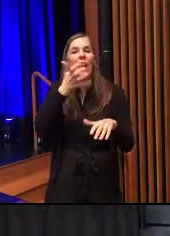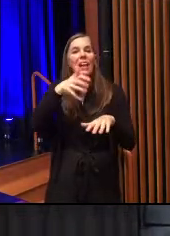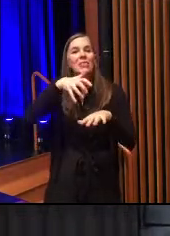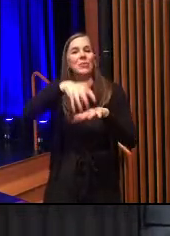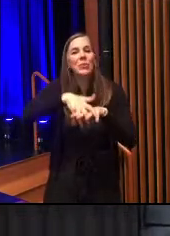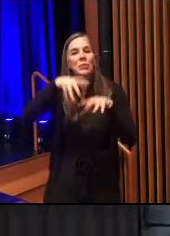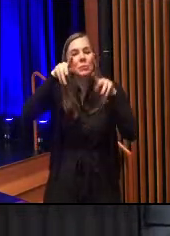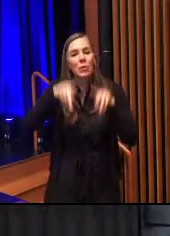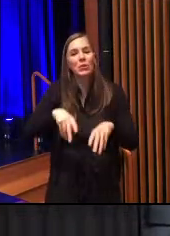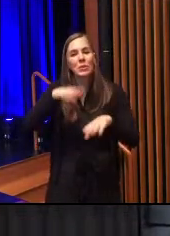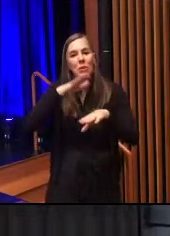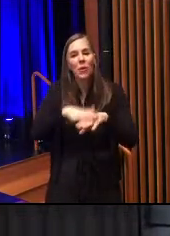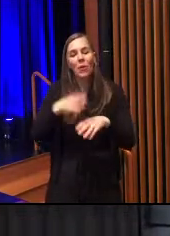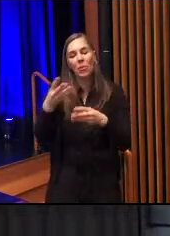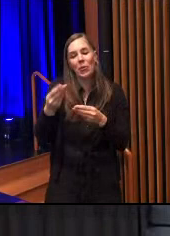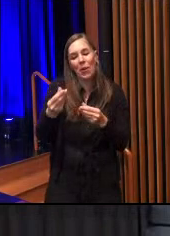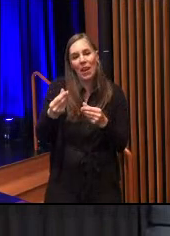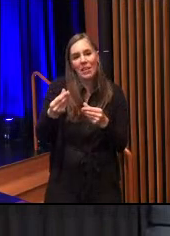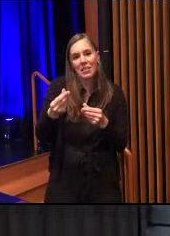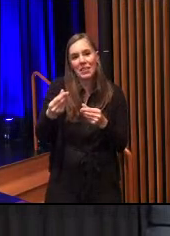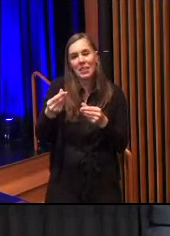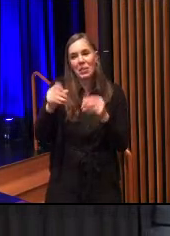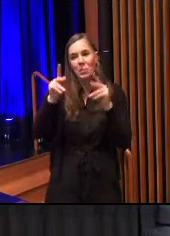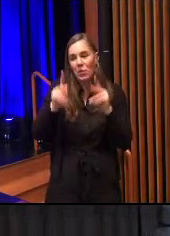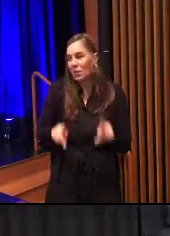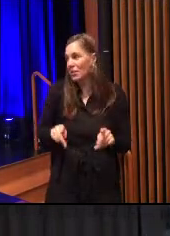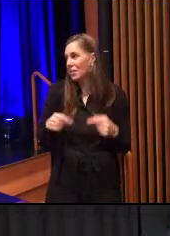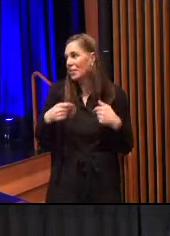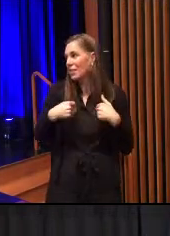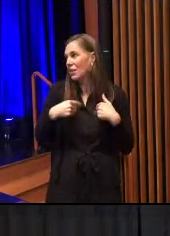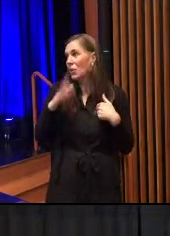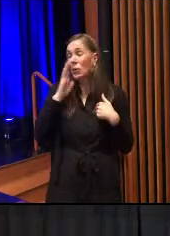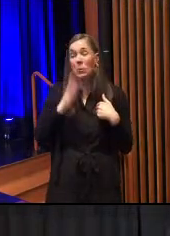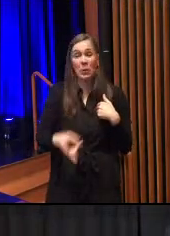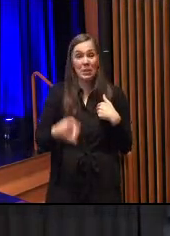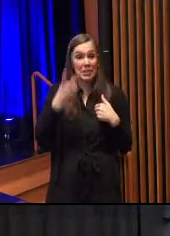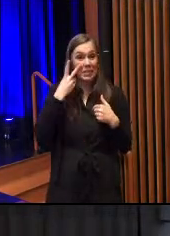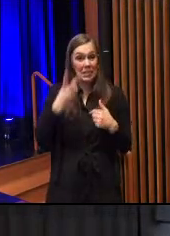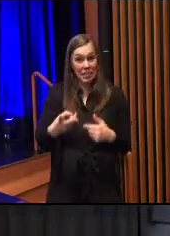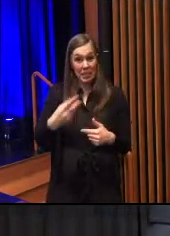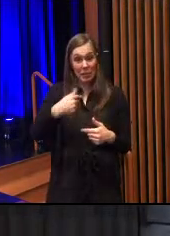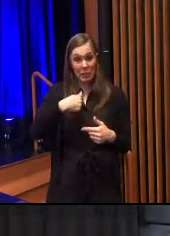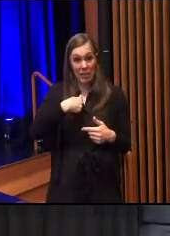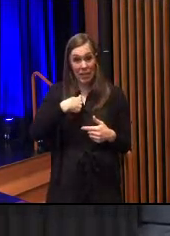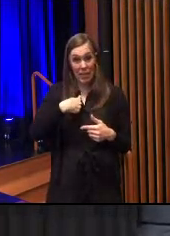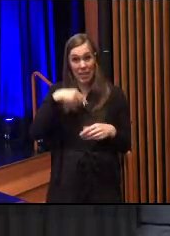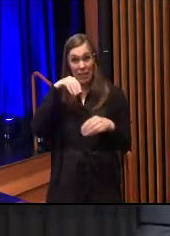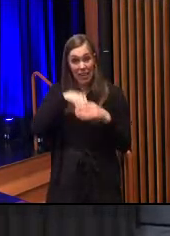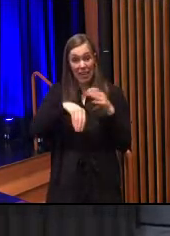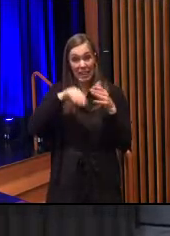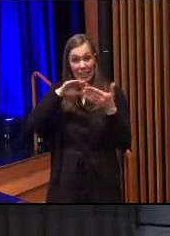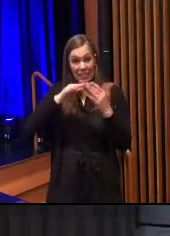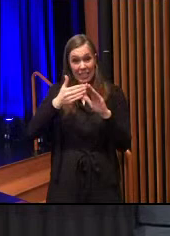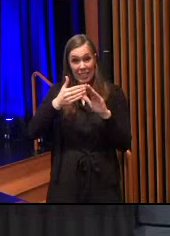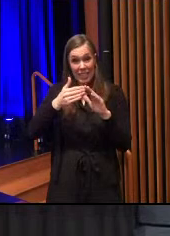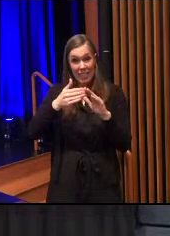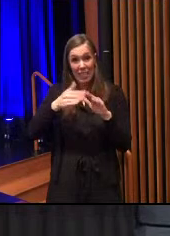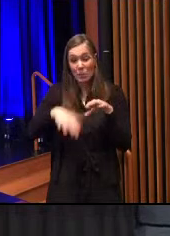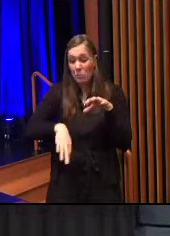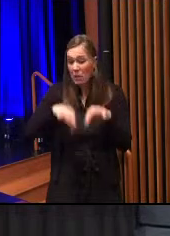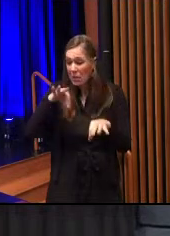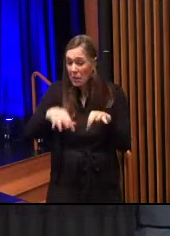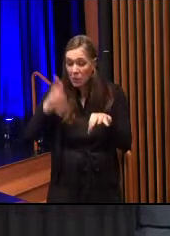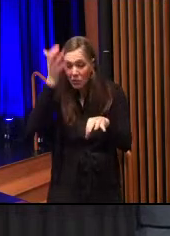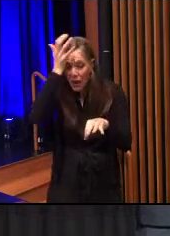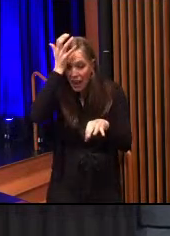on the ground, hands-on individuals. So you will see me probably in the city picking up trash,